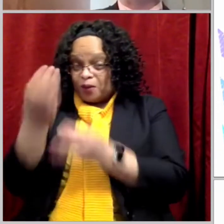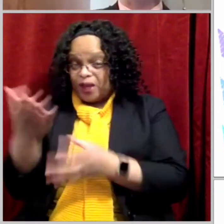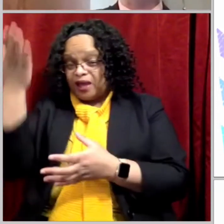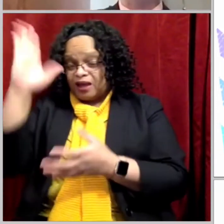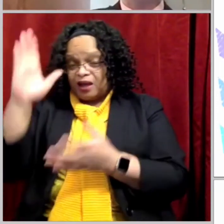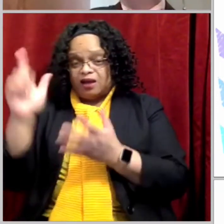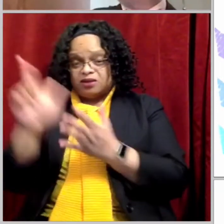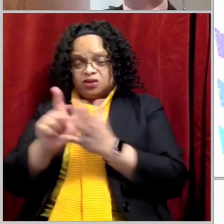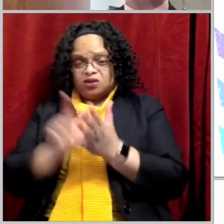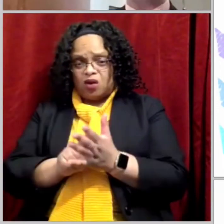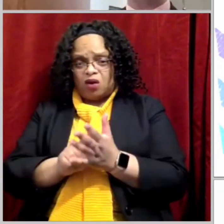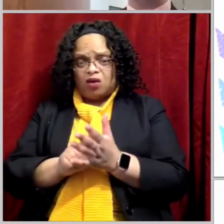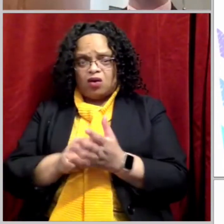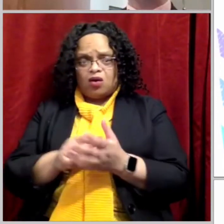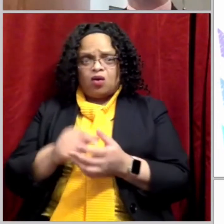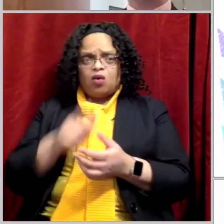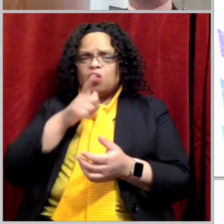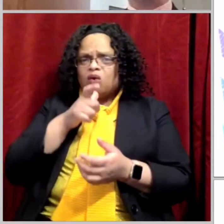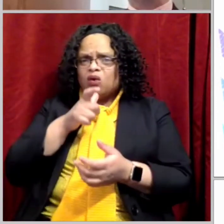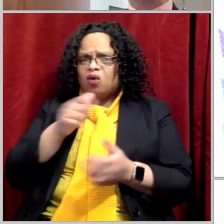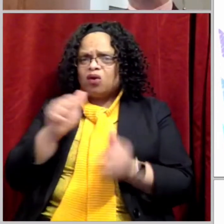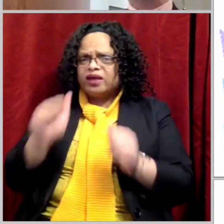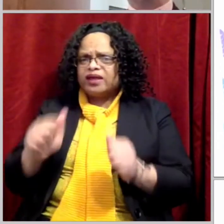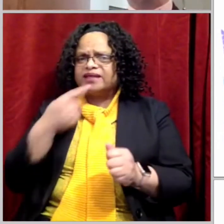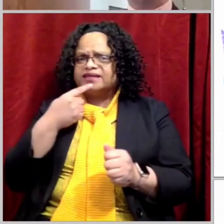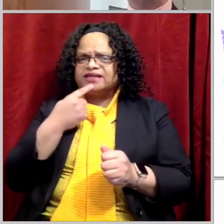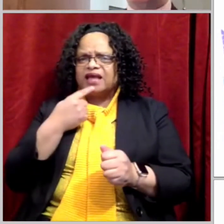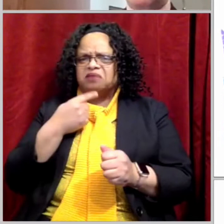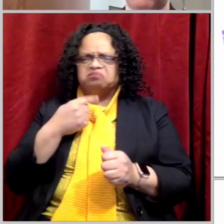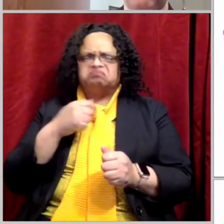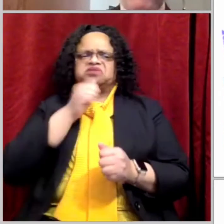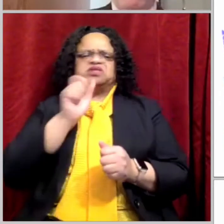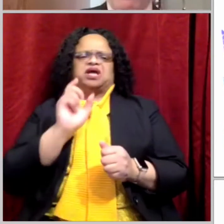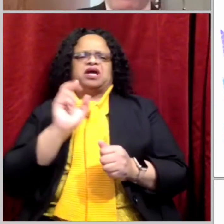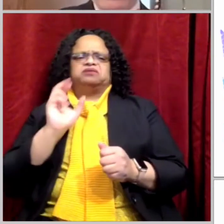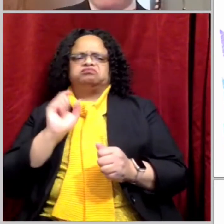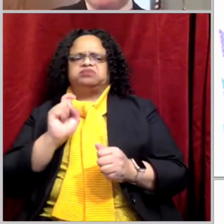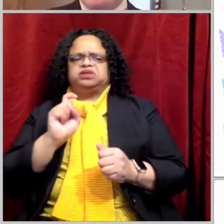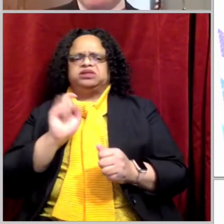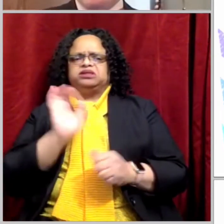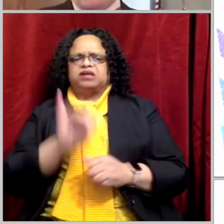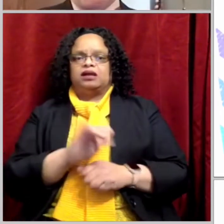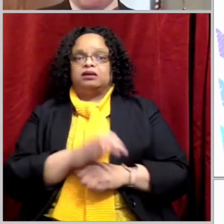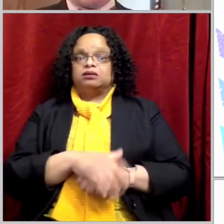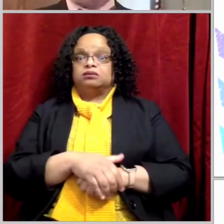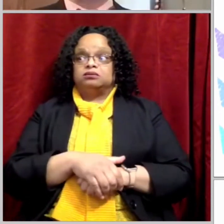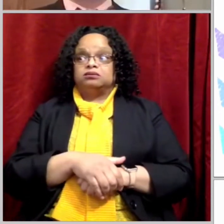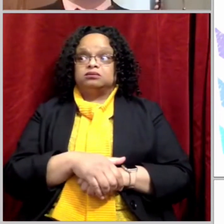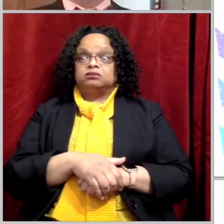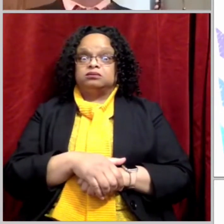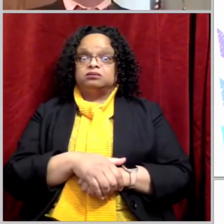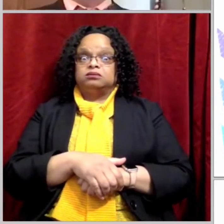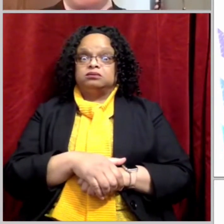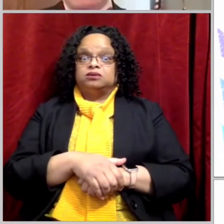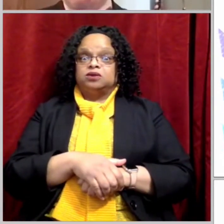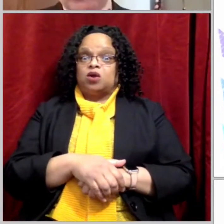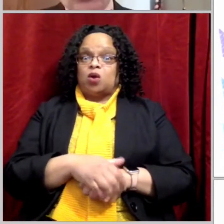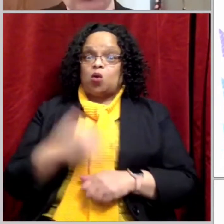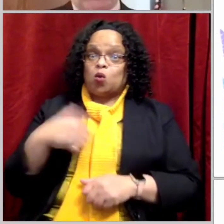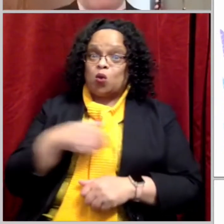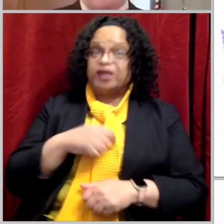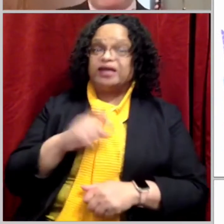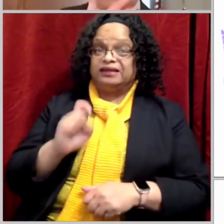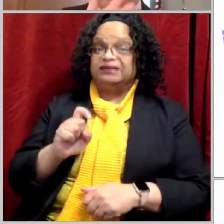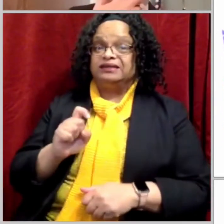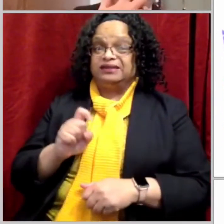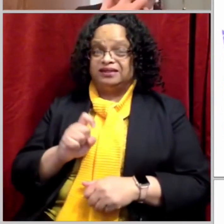by John, who in the world can think that they are above that? No, we're actually way below.